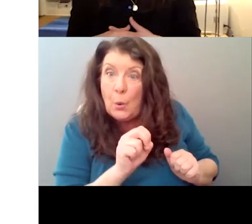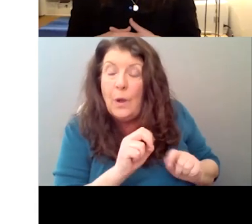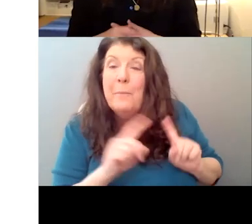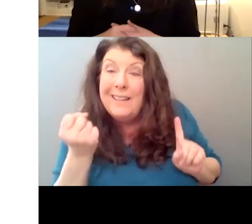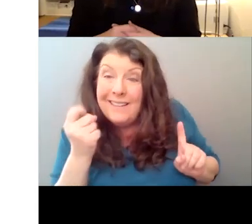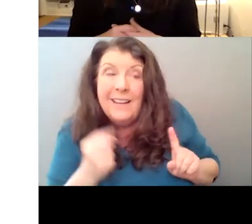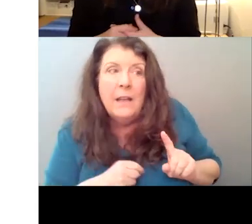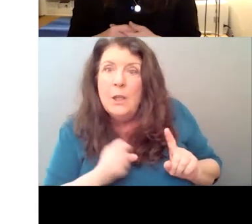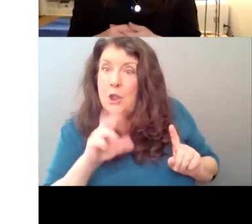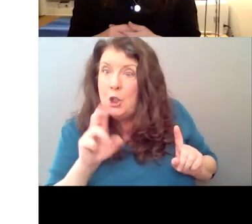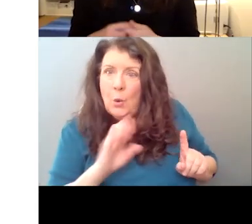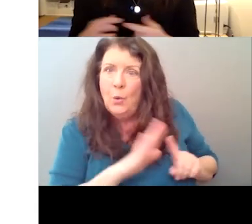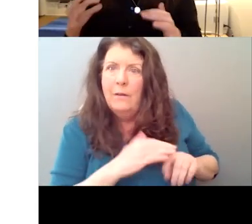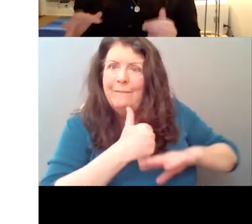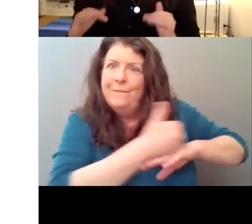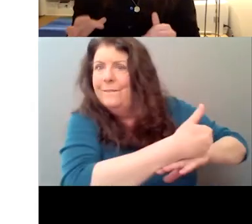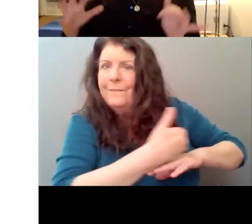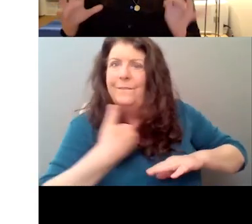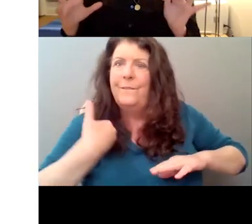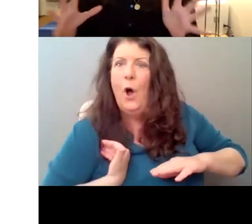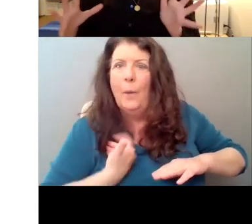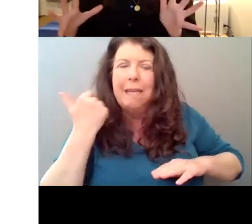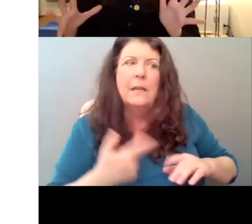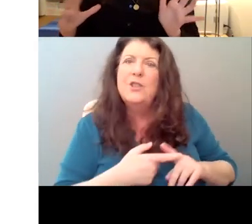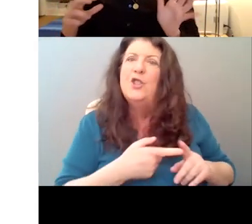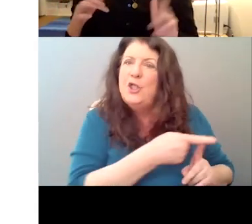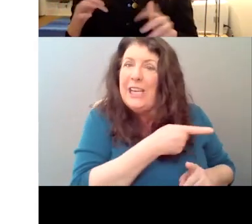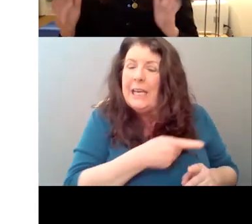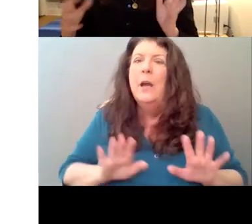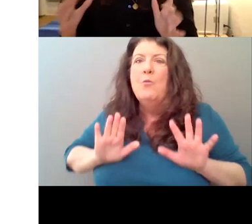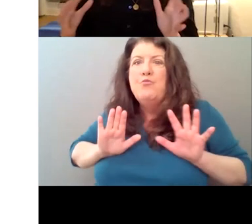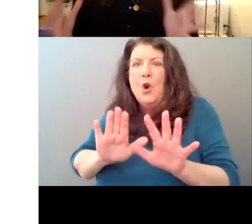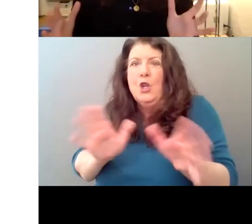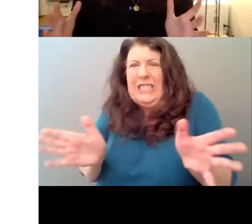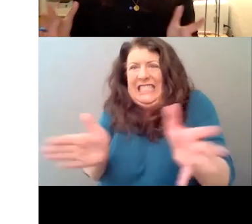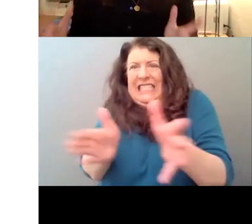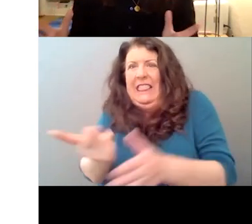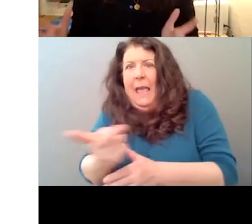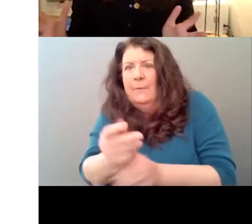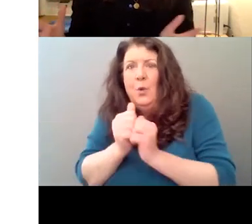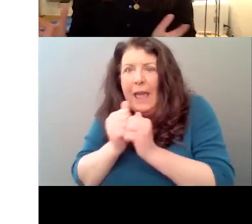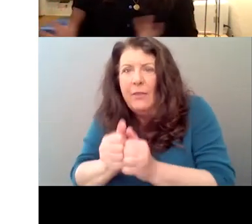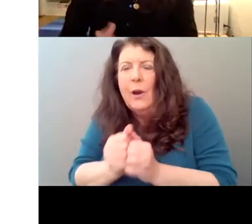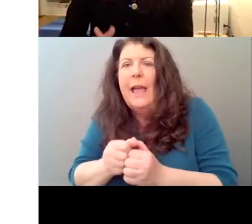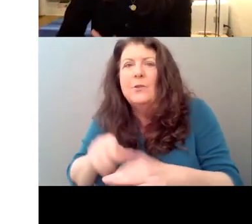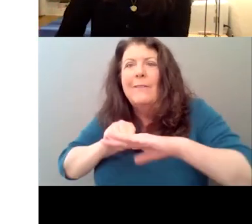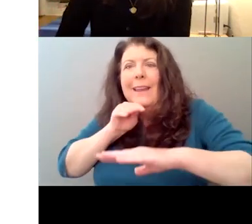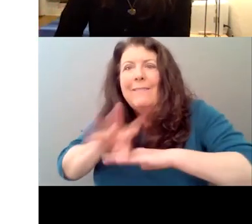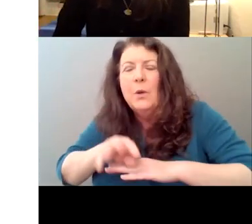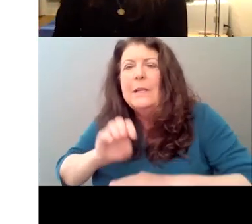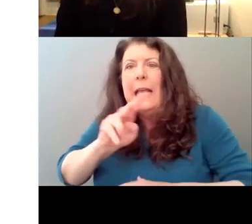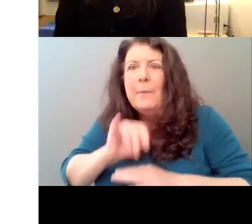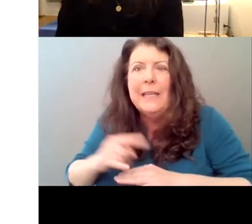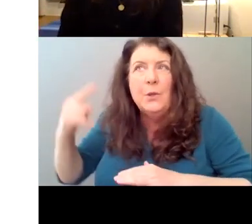you know, like it's all kind of, Sam likes things when he can control them and it's all getting a little bit out of his control right now. So